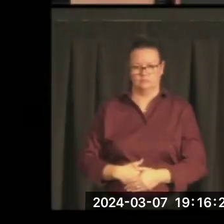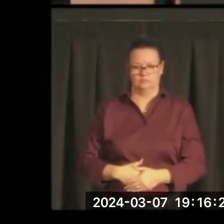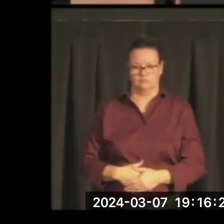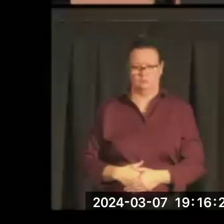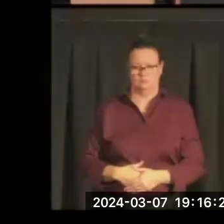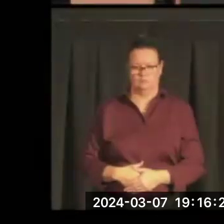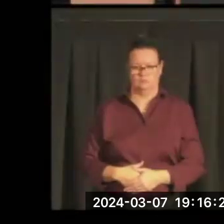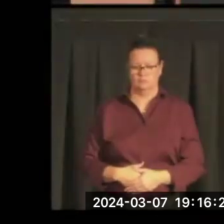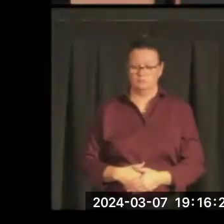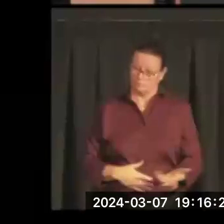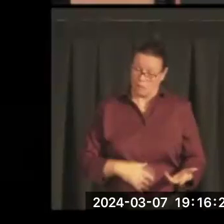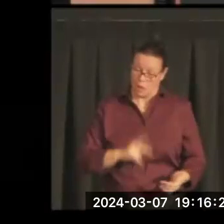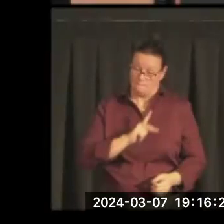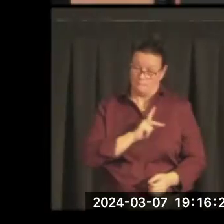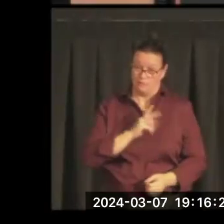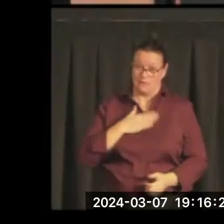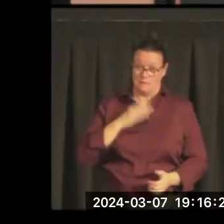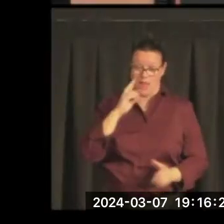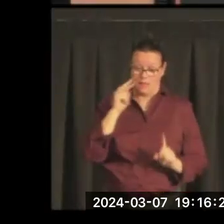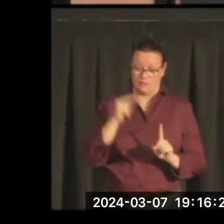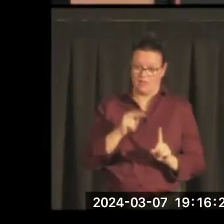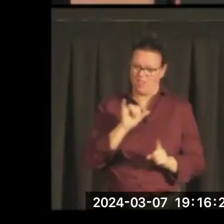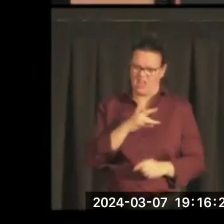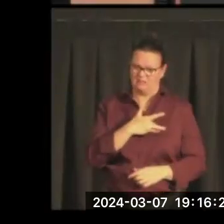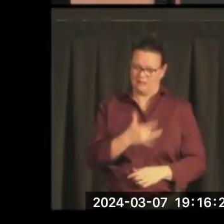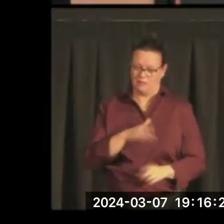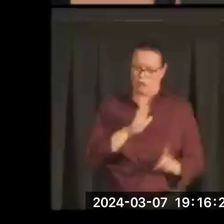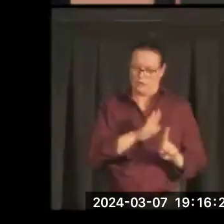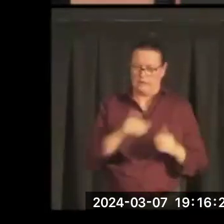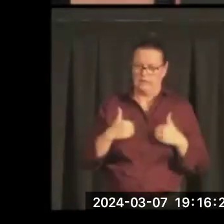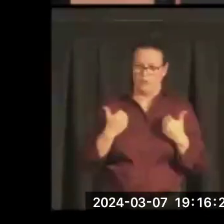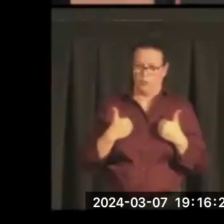Personally, I think that this is typical of his youth.